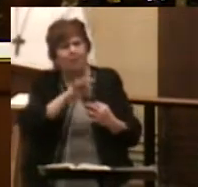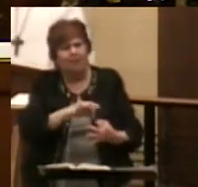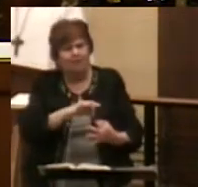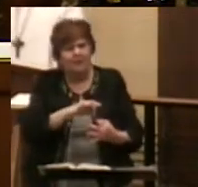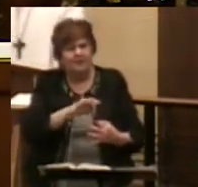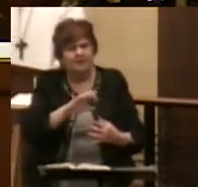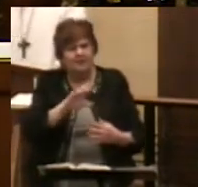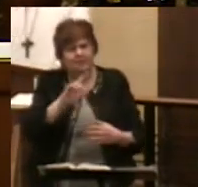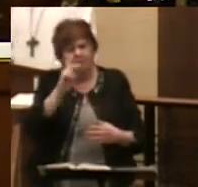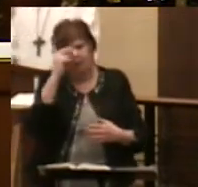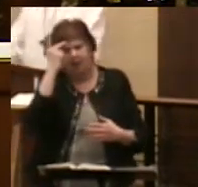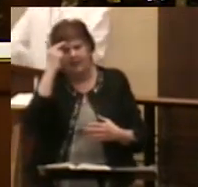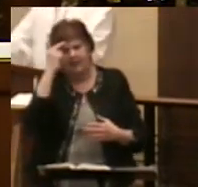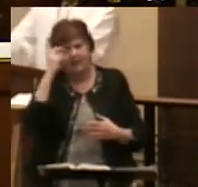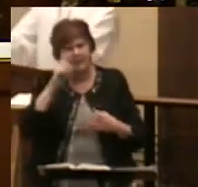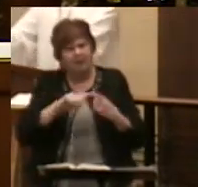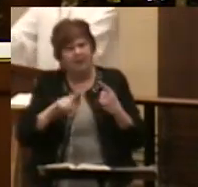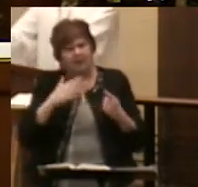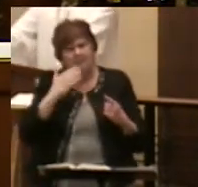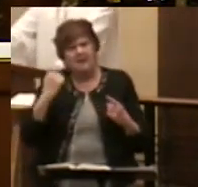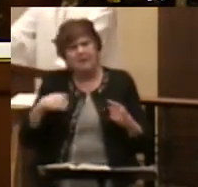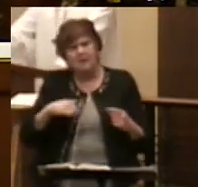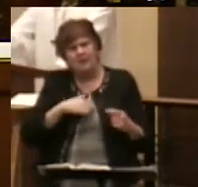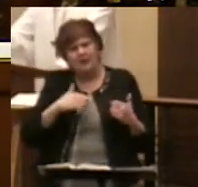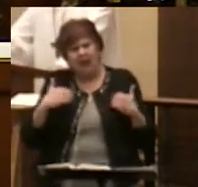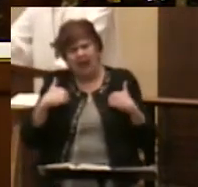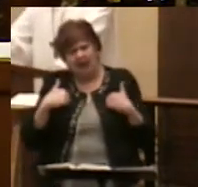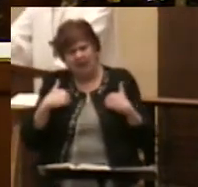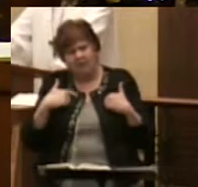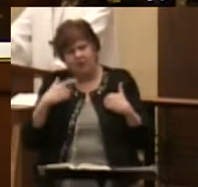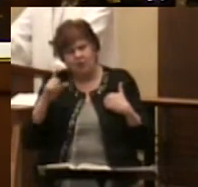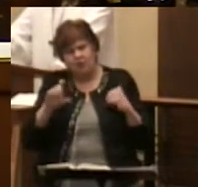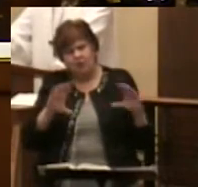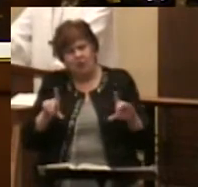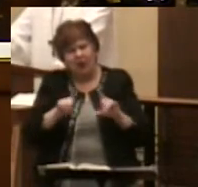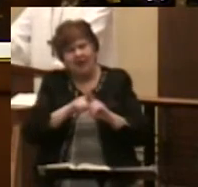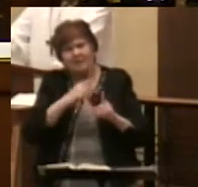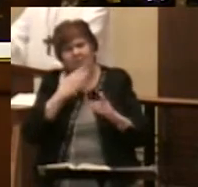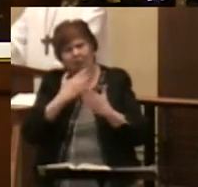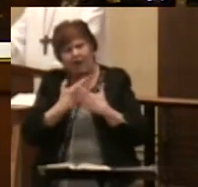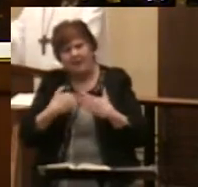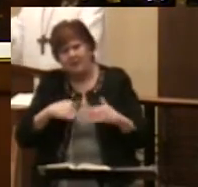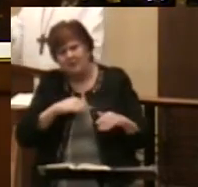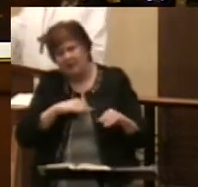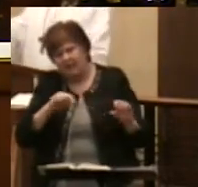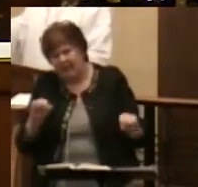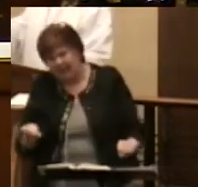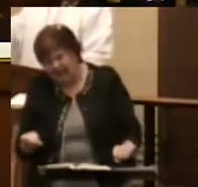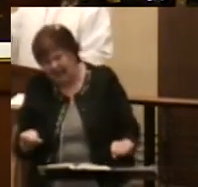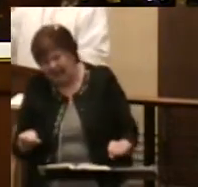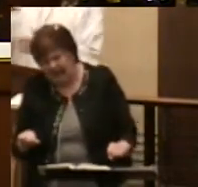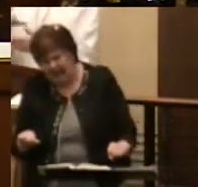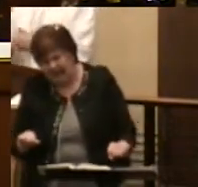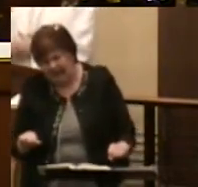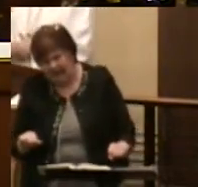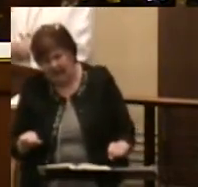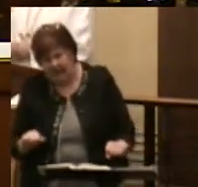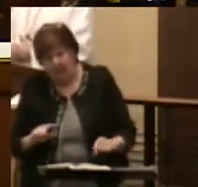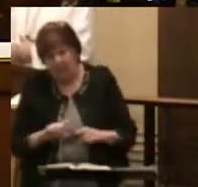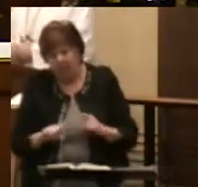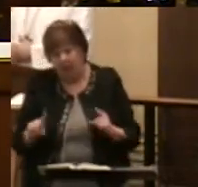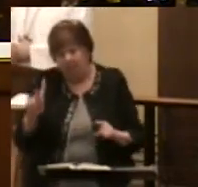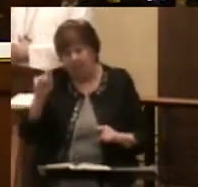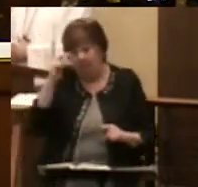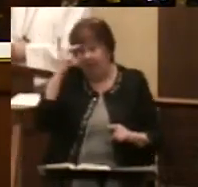best we have in the world and we should try to do it as well as we can. However, way of politics often boils down